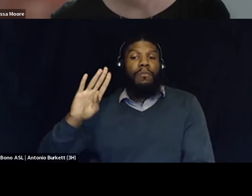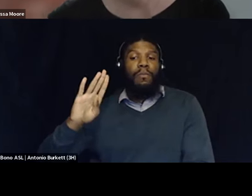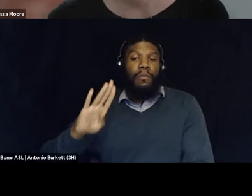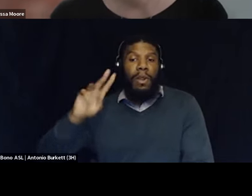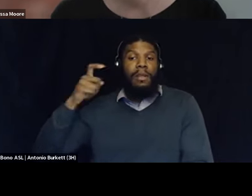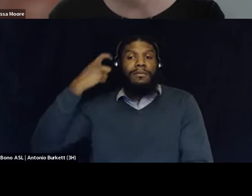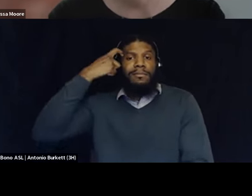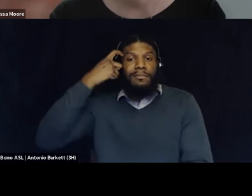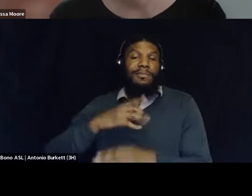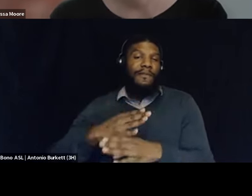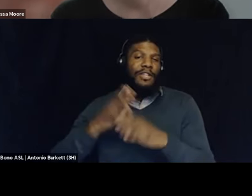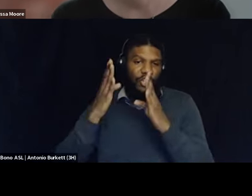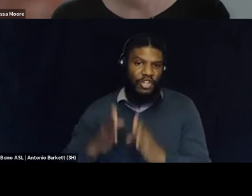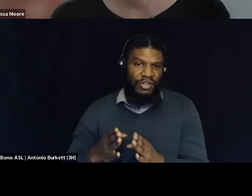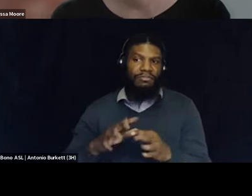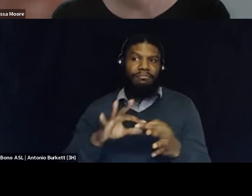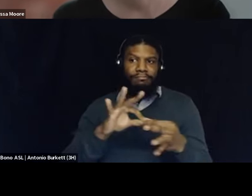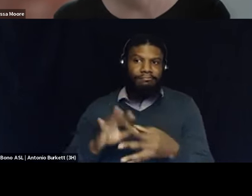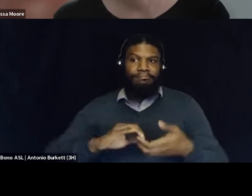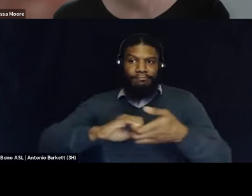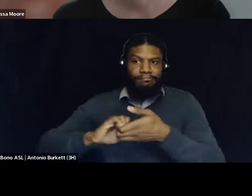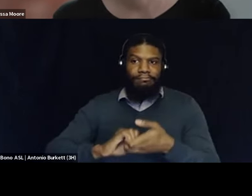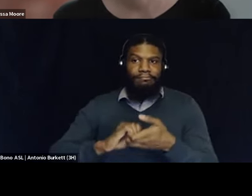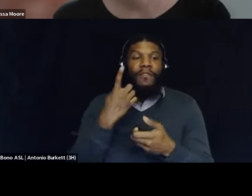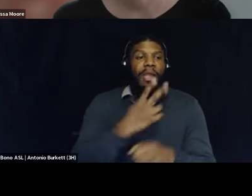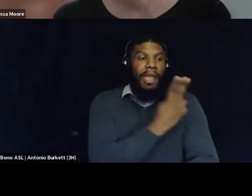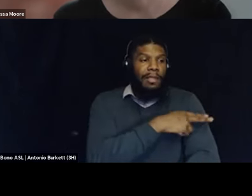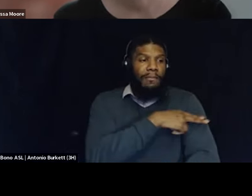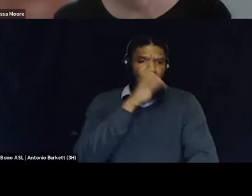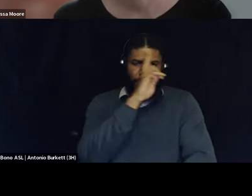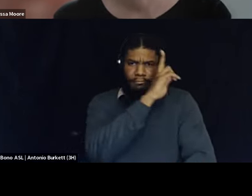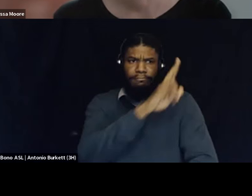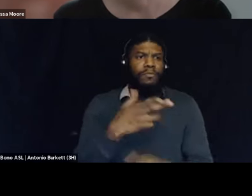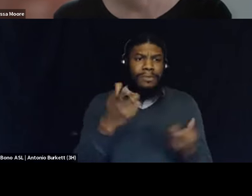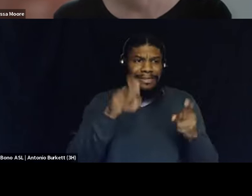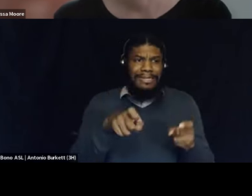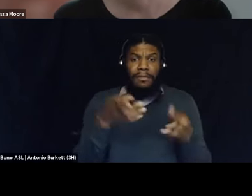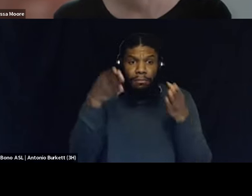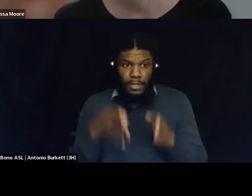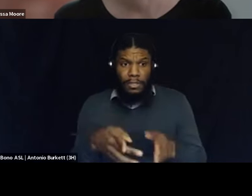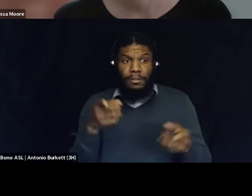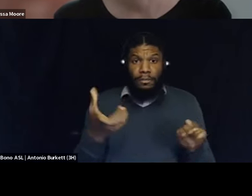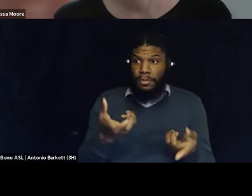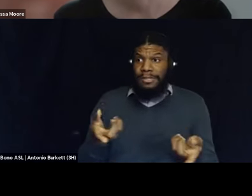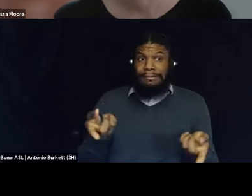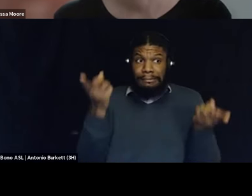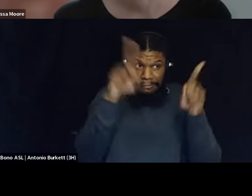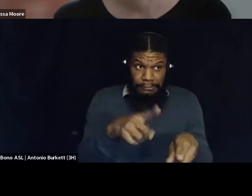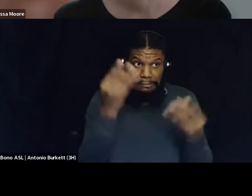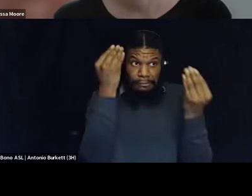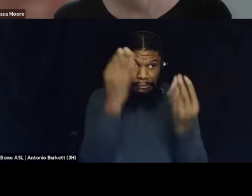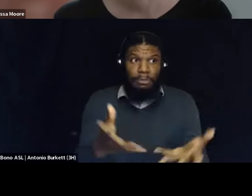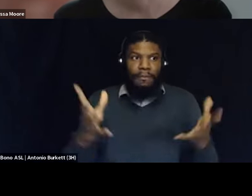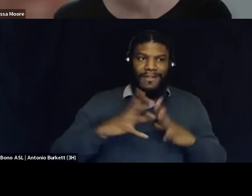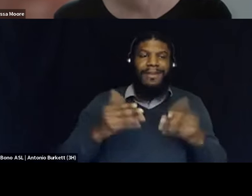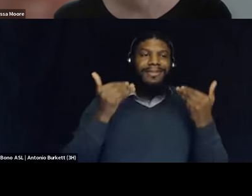hospitals get informed consent from a person before drug testing so that they're not testing for the sole